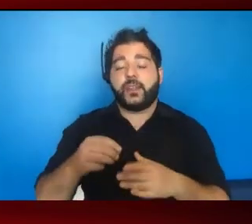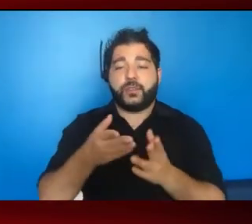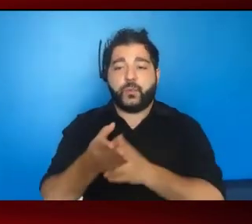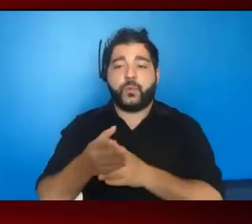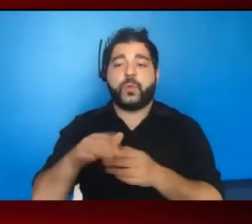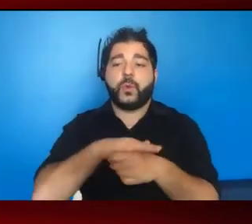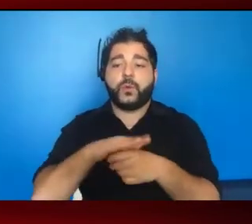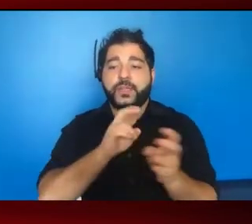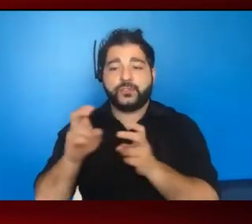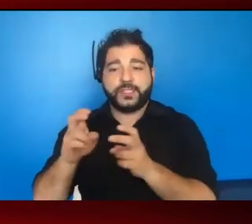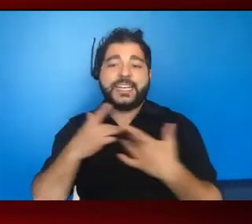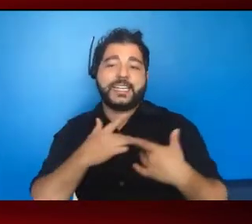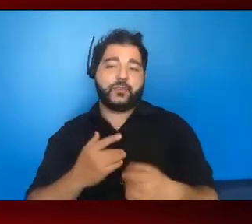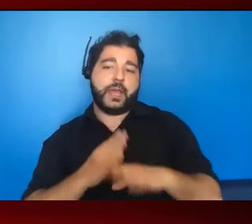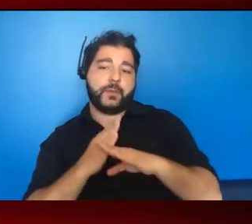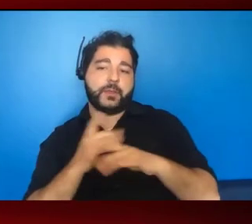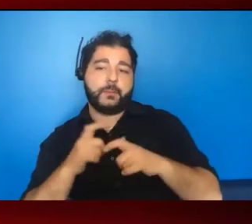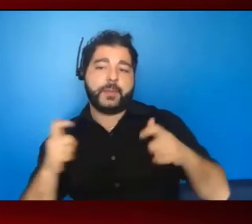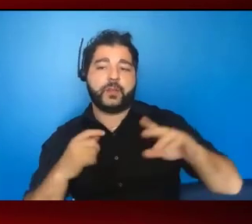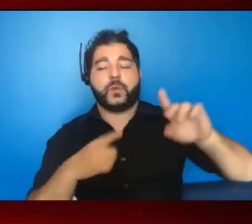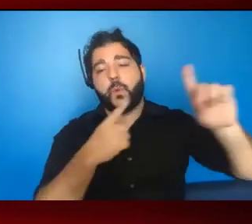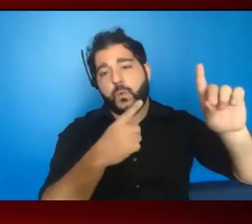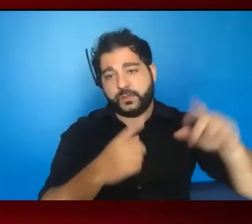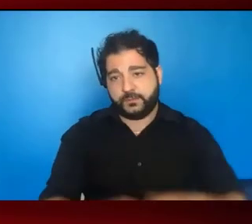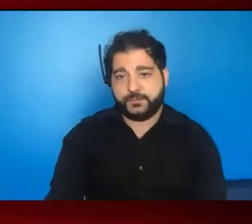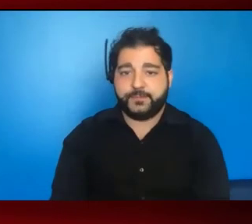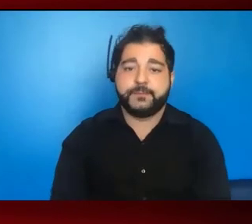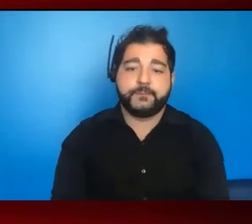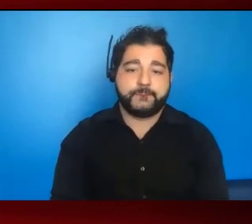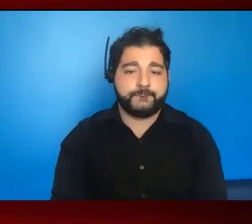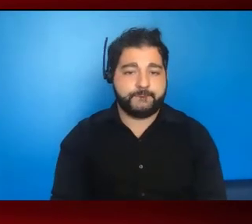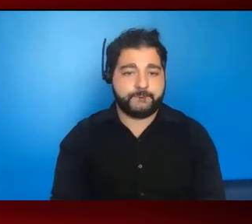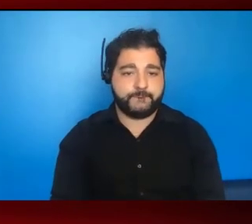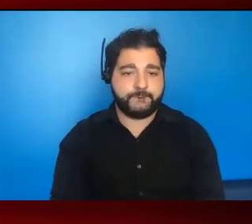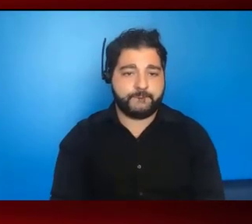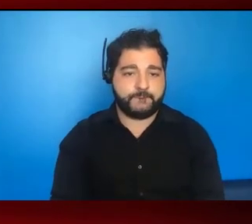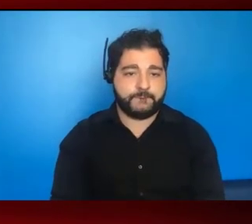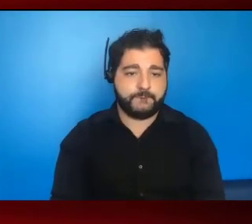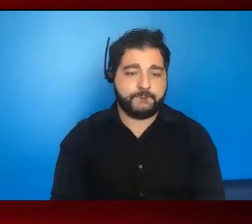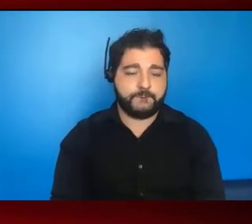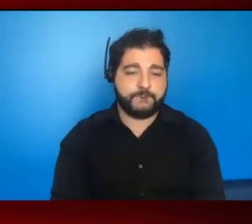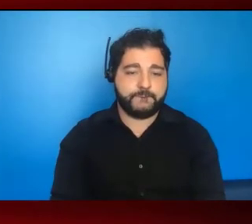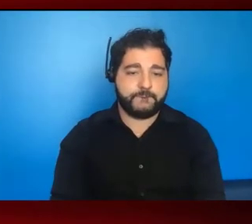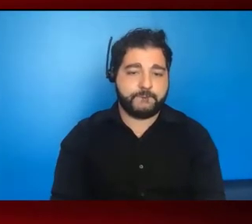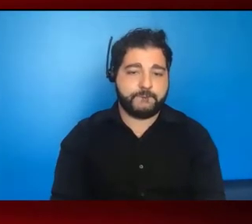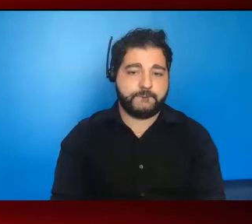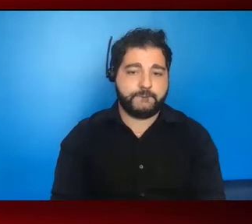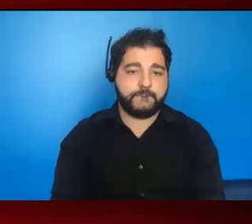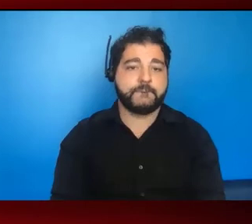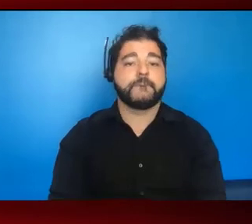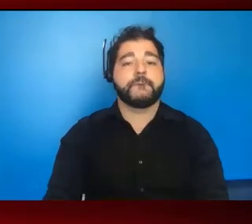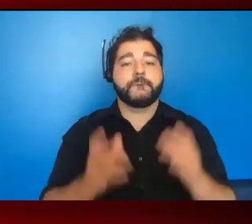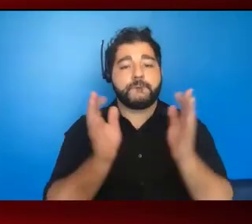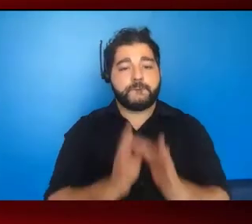that often hamper bigger goals and aspirations. Now, it's really important that